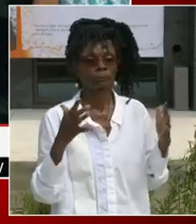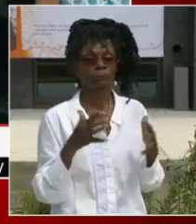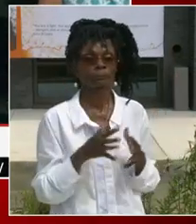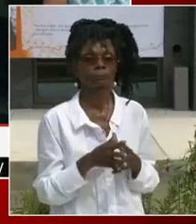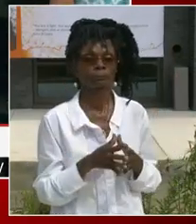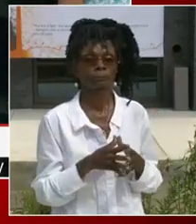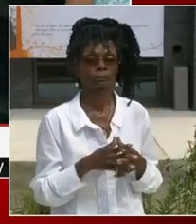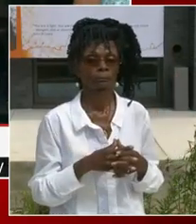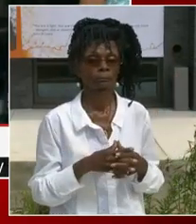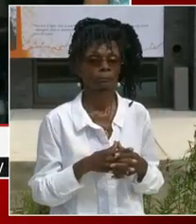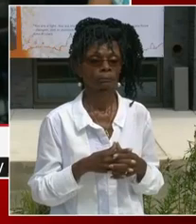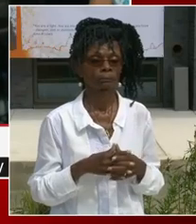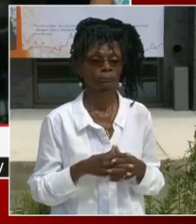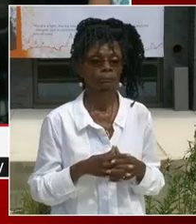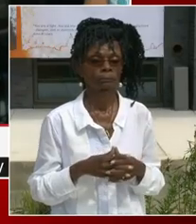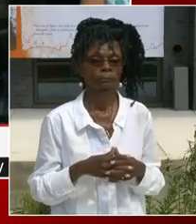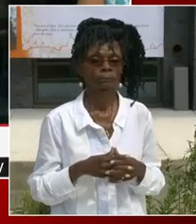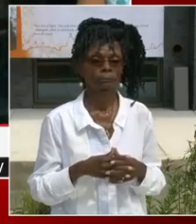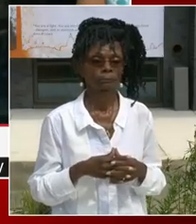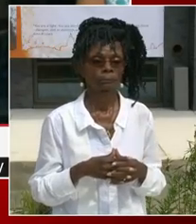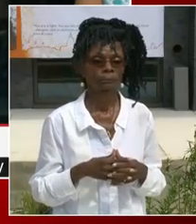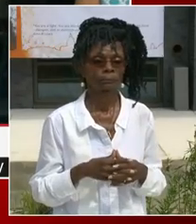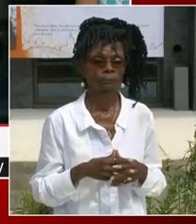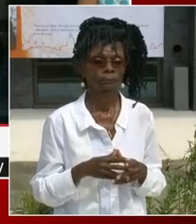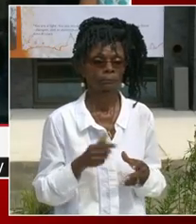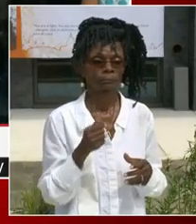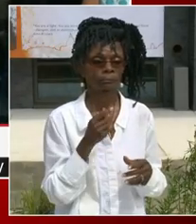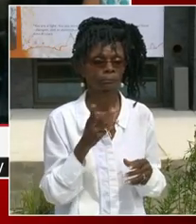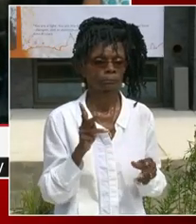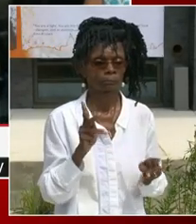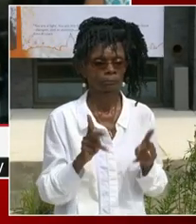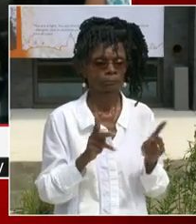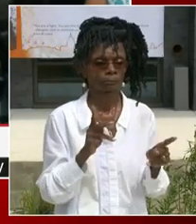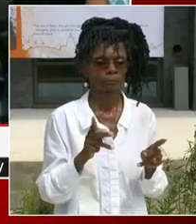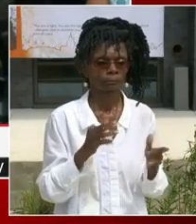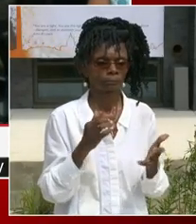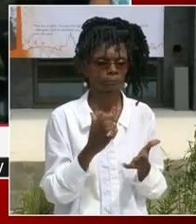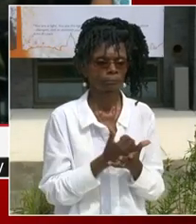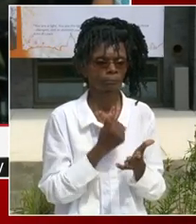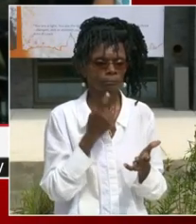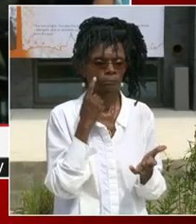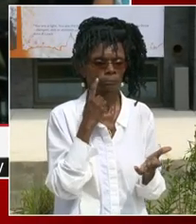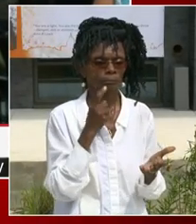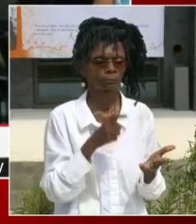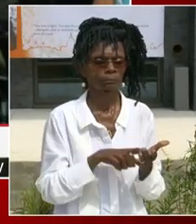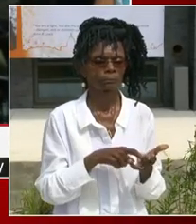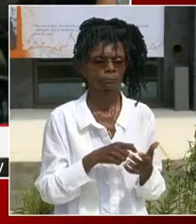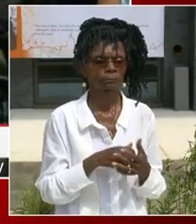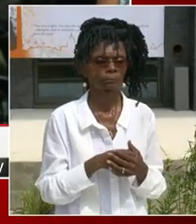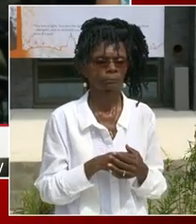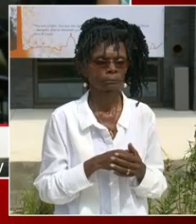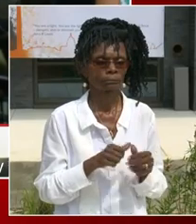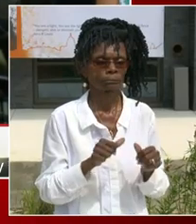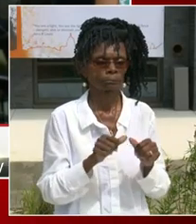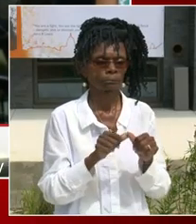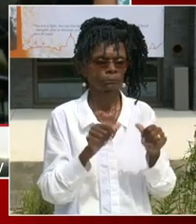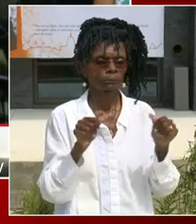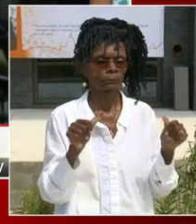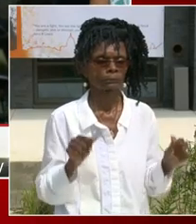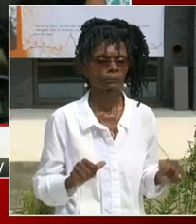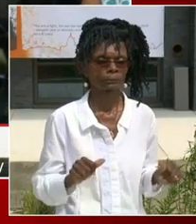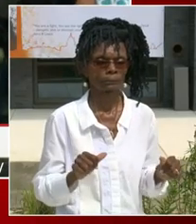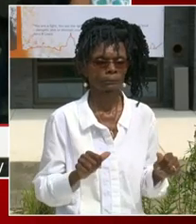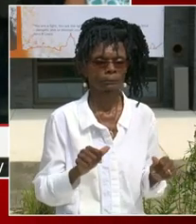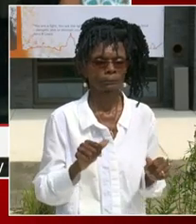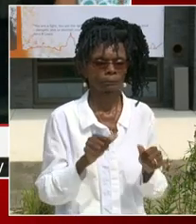With that said, there are a couple of folks I'd like to thank, starting with the Architects Perkins Eastman, which is a district